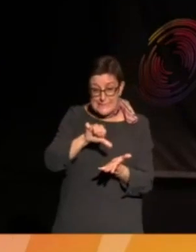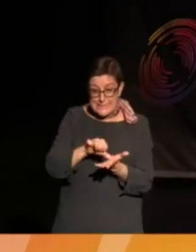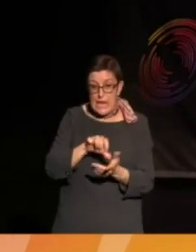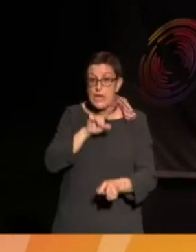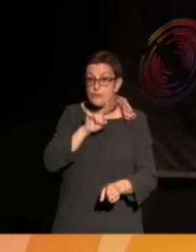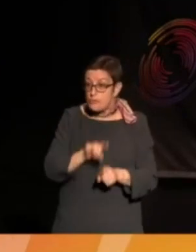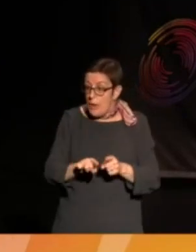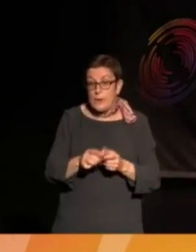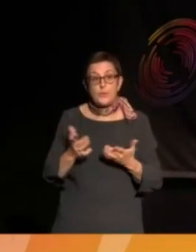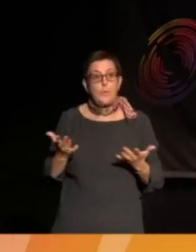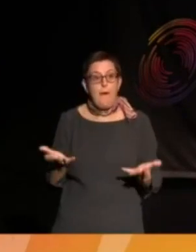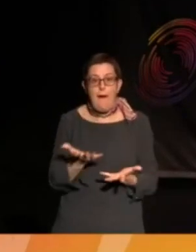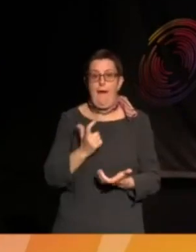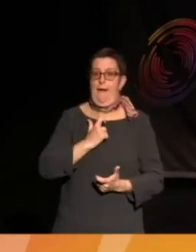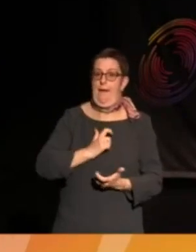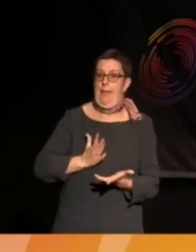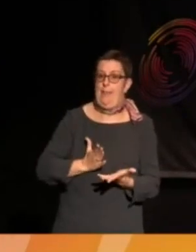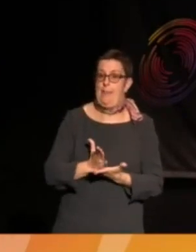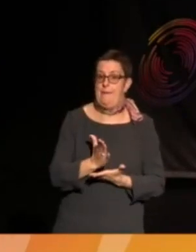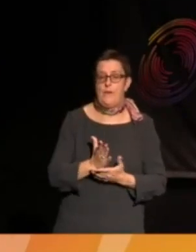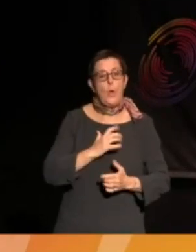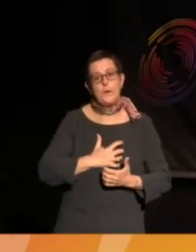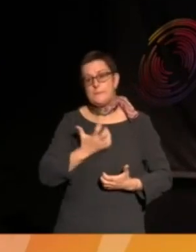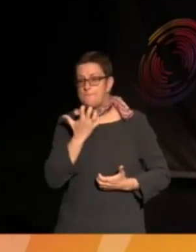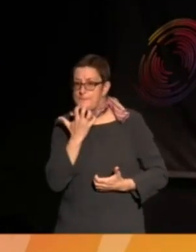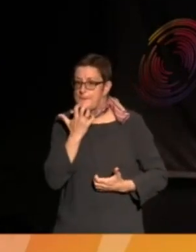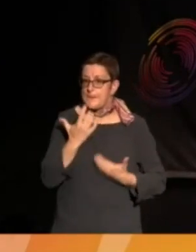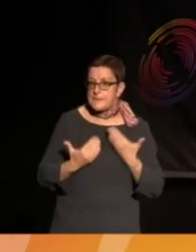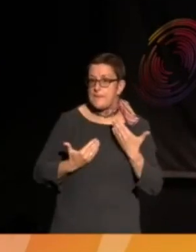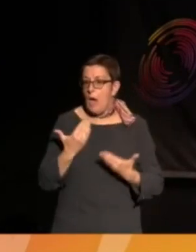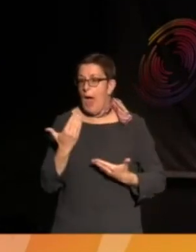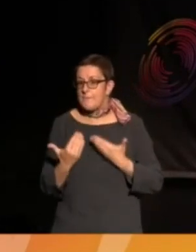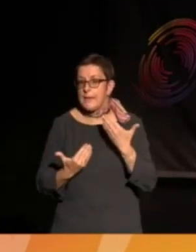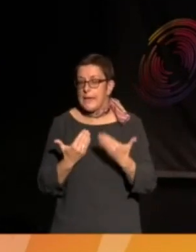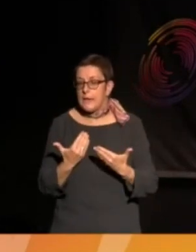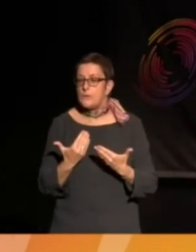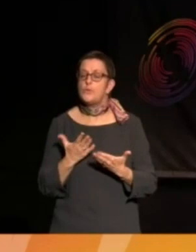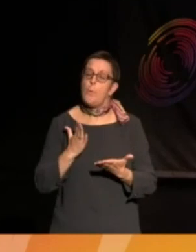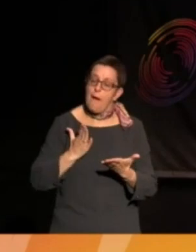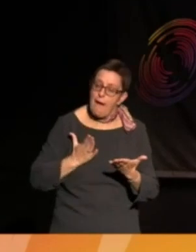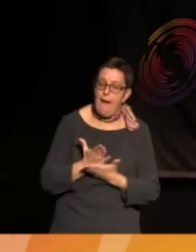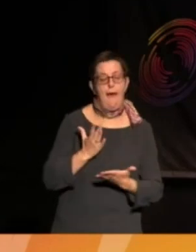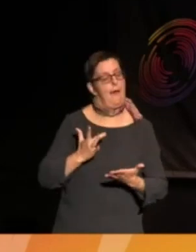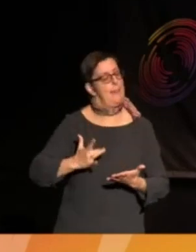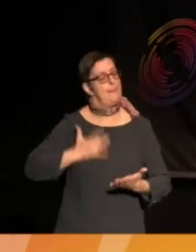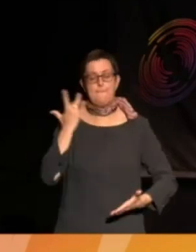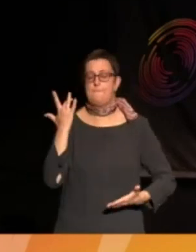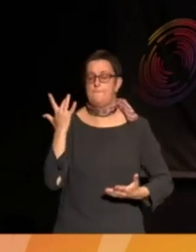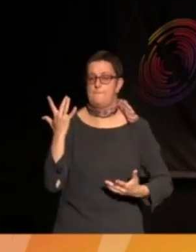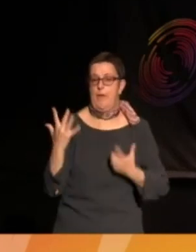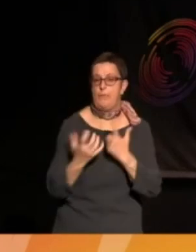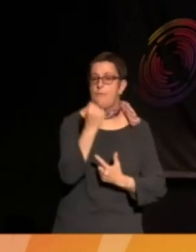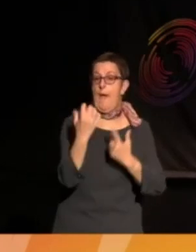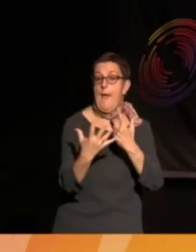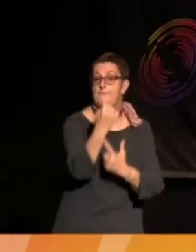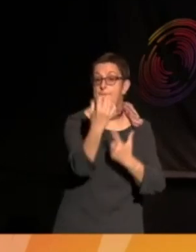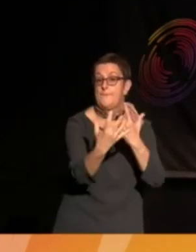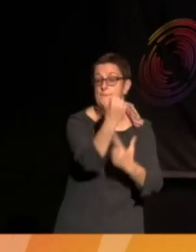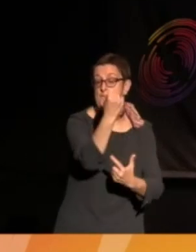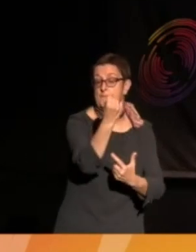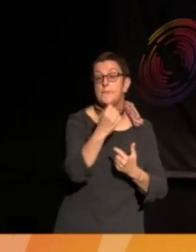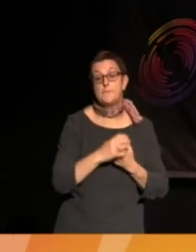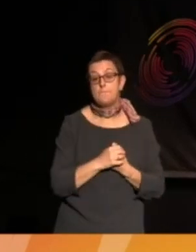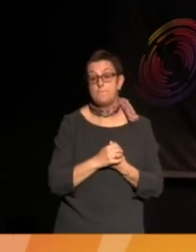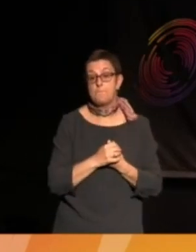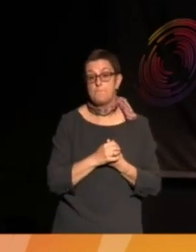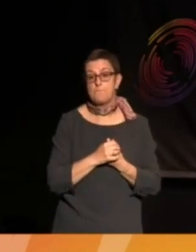live. going from surviving to living and thriving, and that can look like the points that Andy had